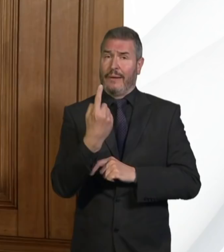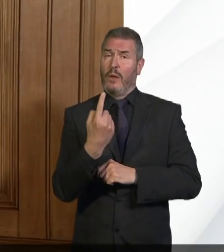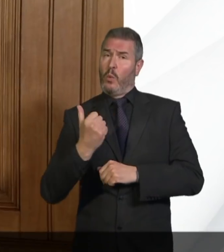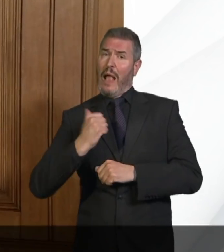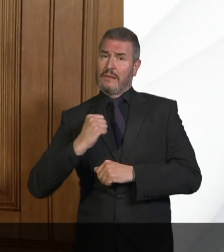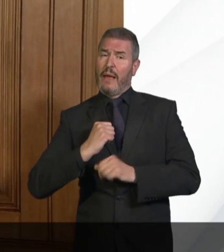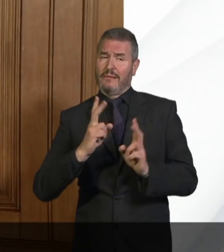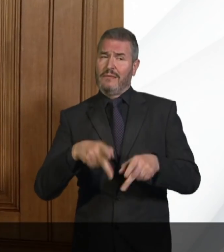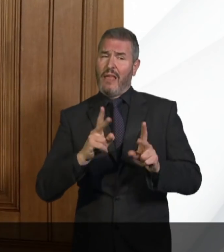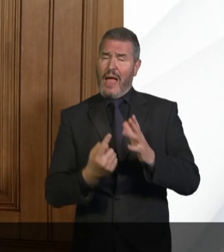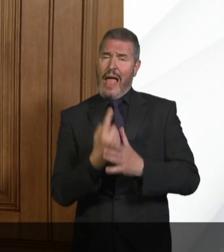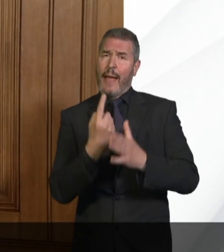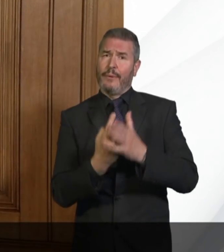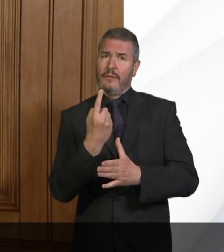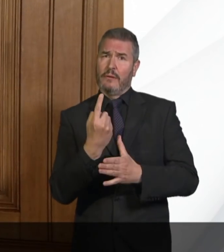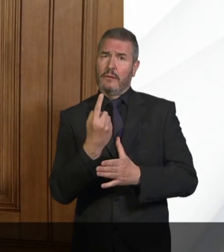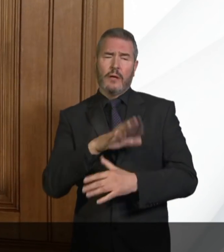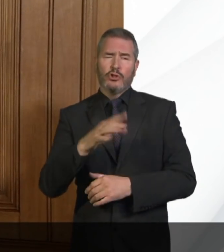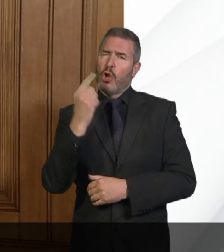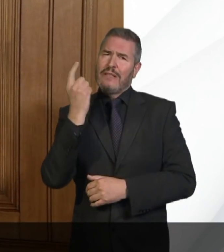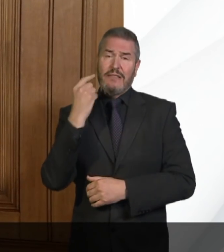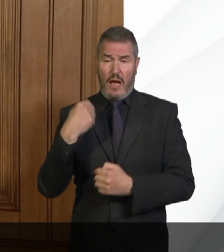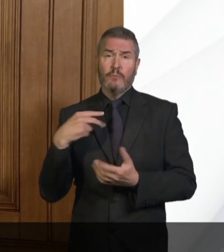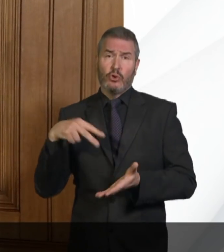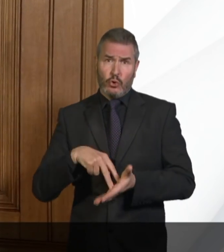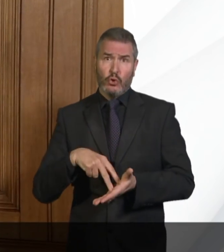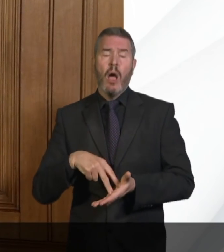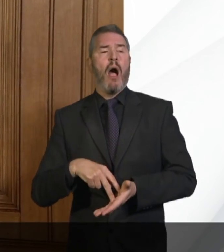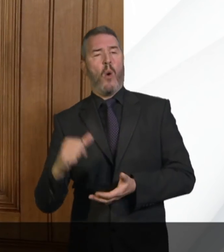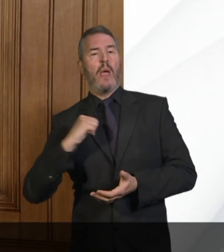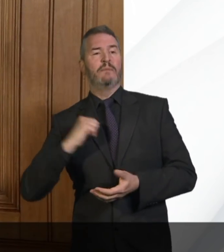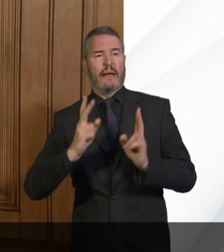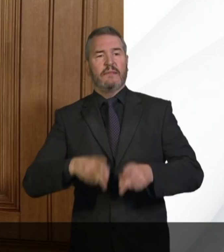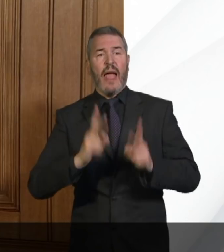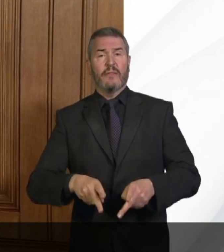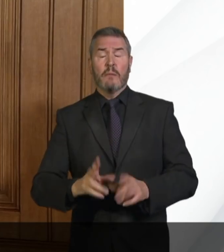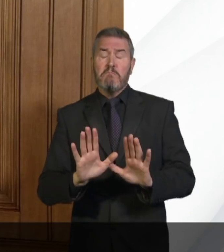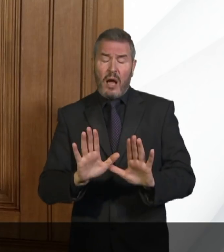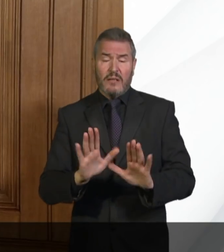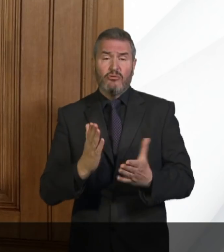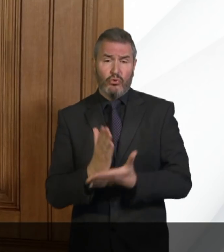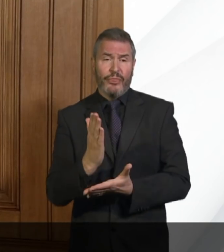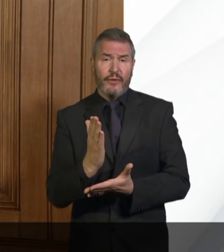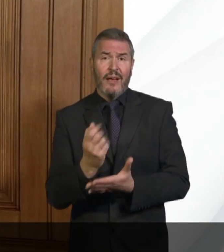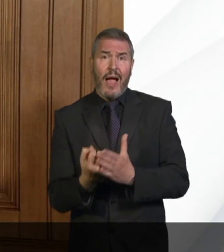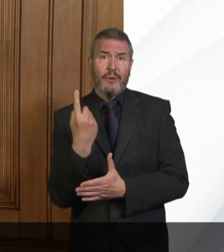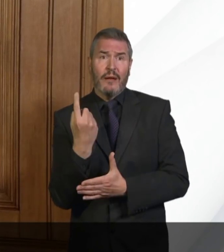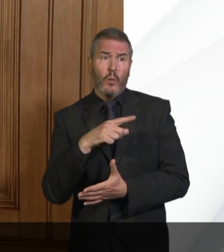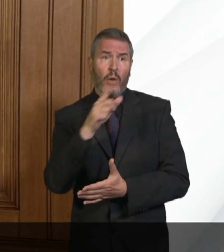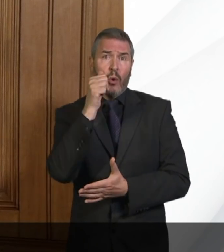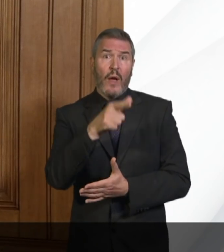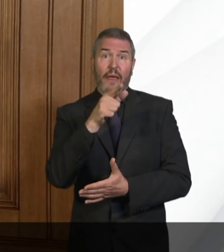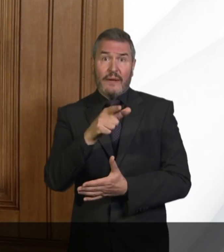in many ways. It's not an easy position to stand on a platform and say we expect a large number of people to die. But we have a